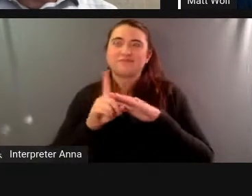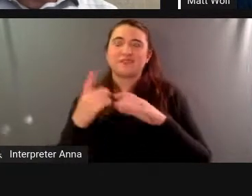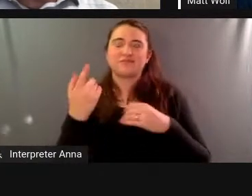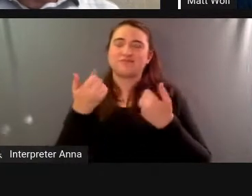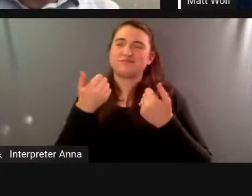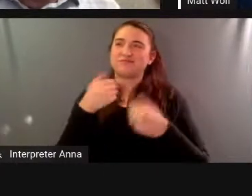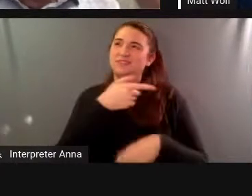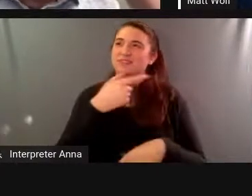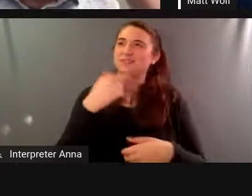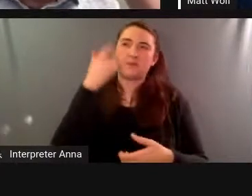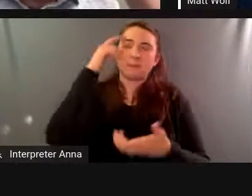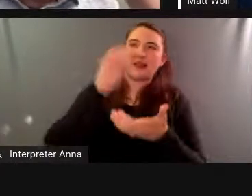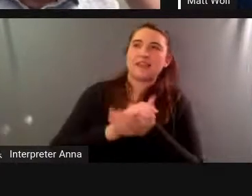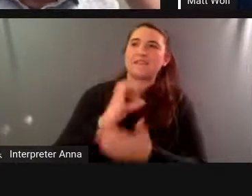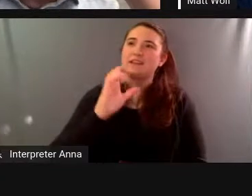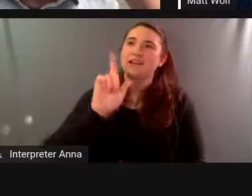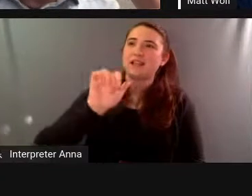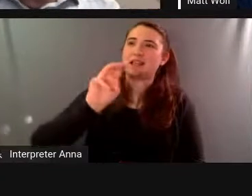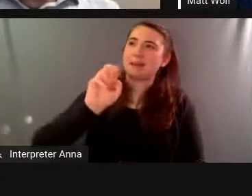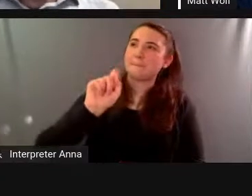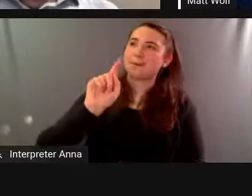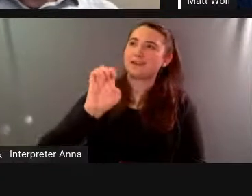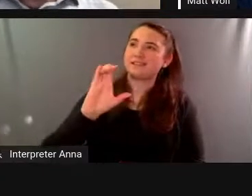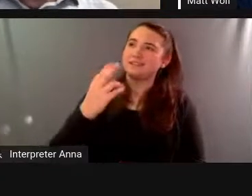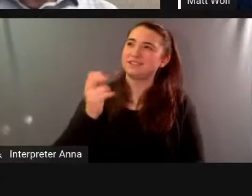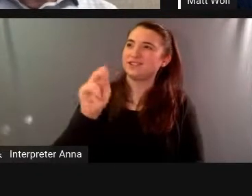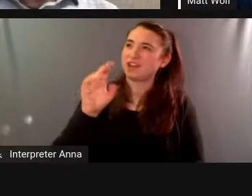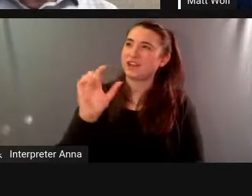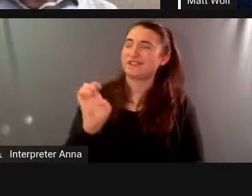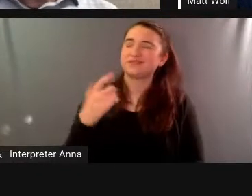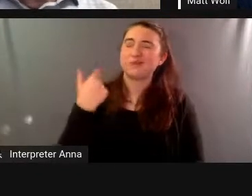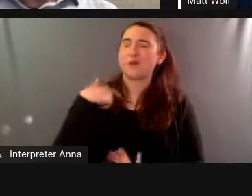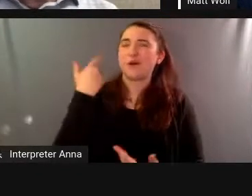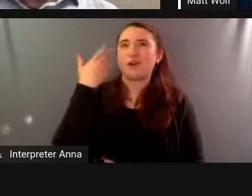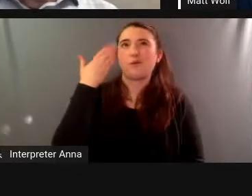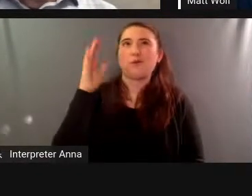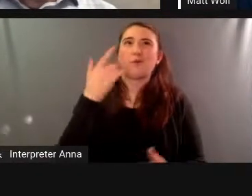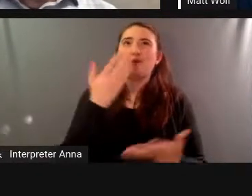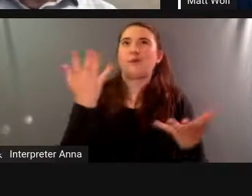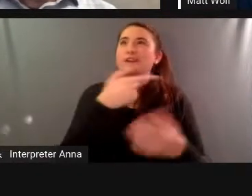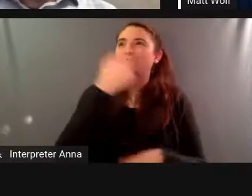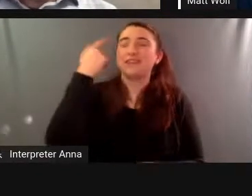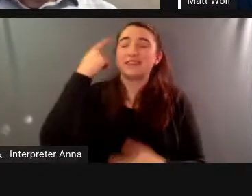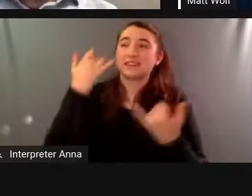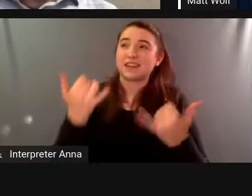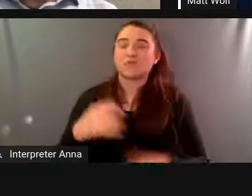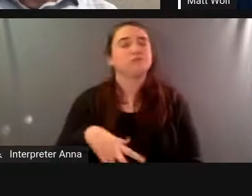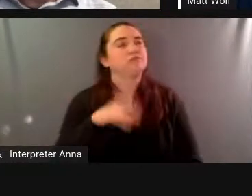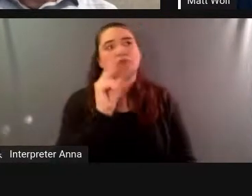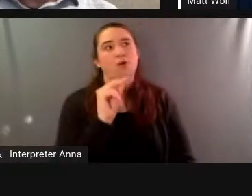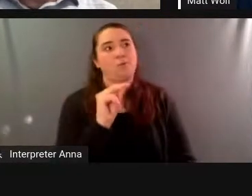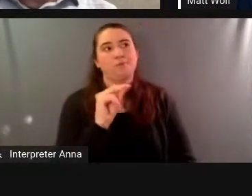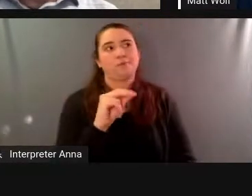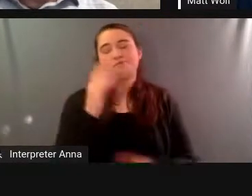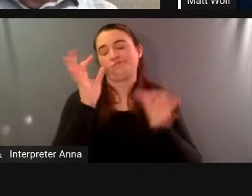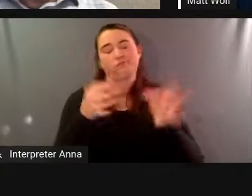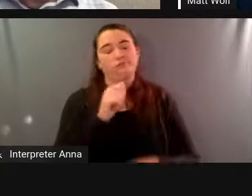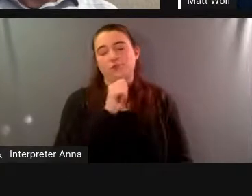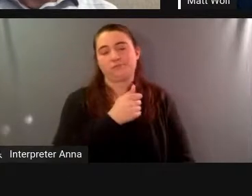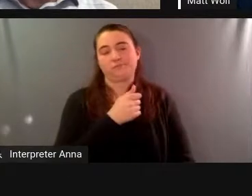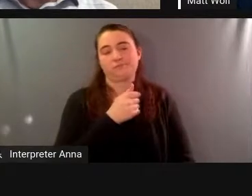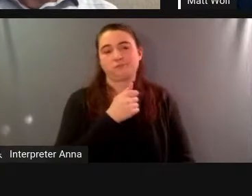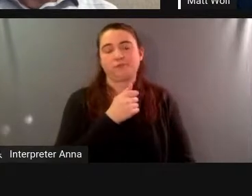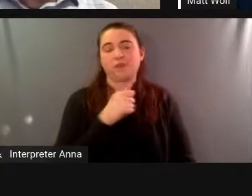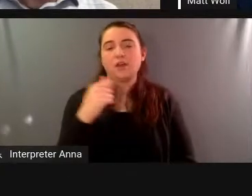of espouses now no i certainly didn't uh but i didn't have that much you know i i think the